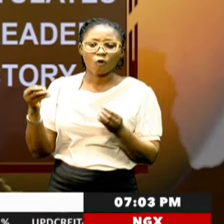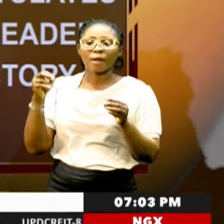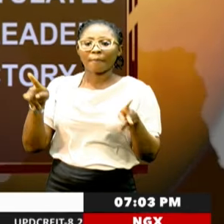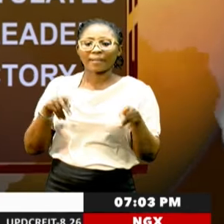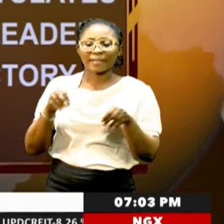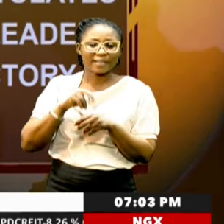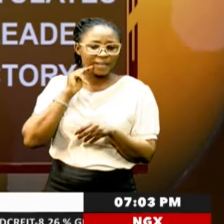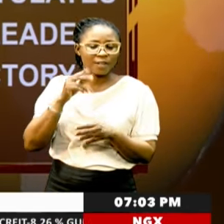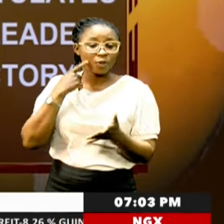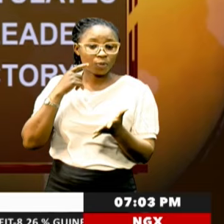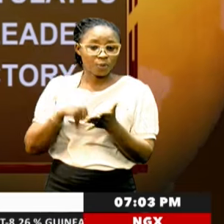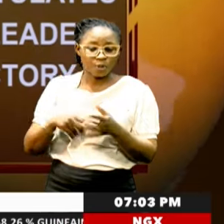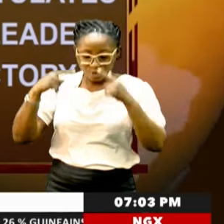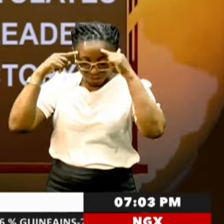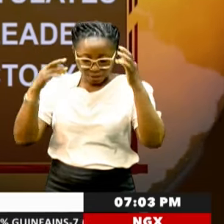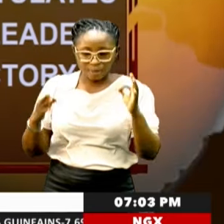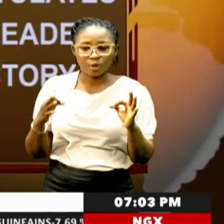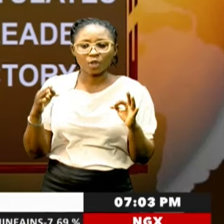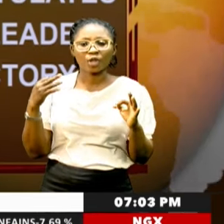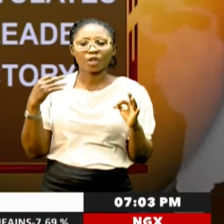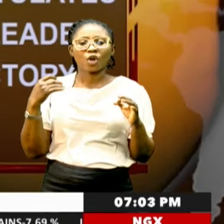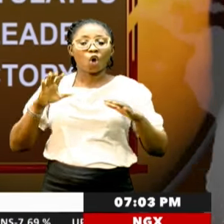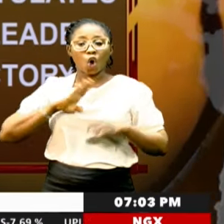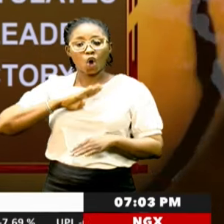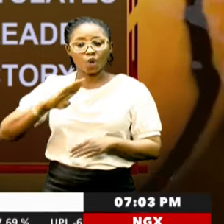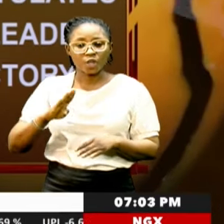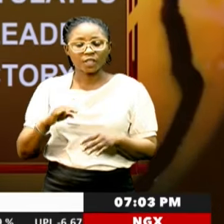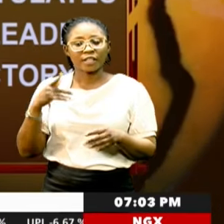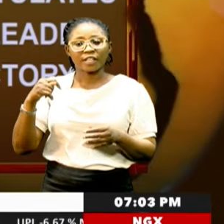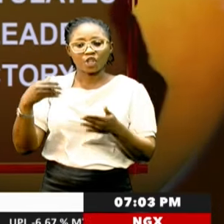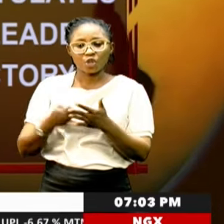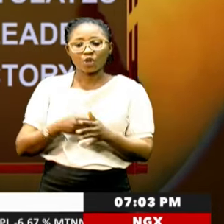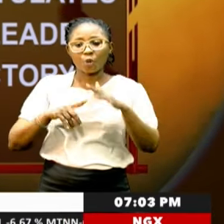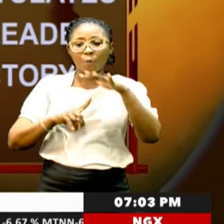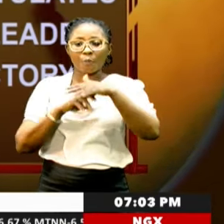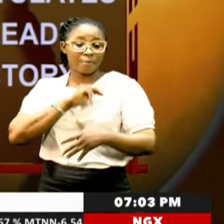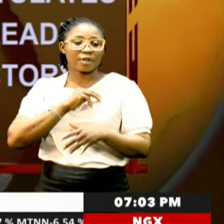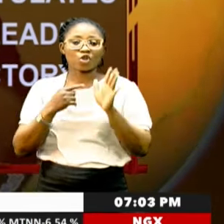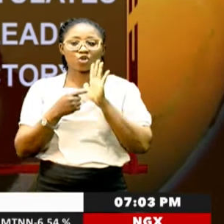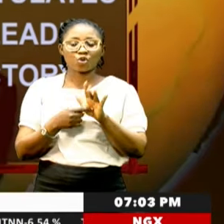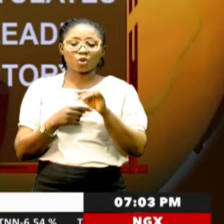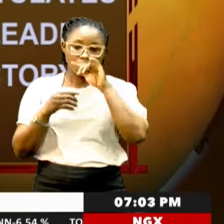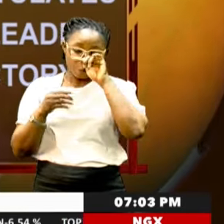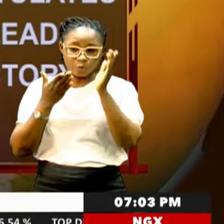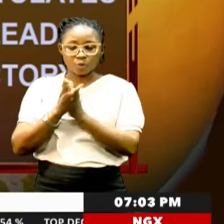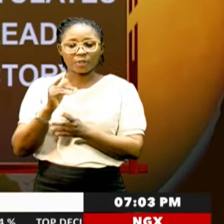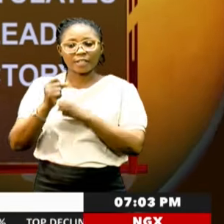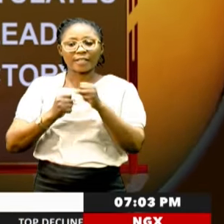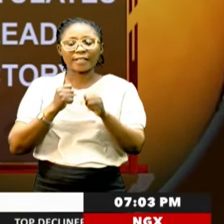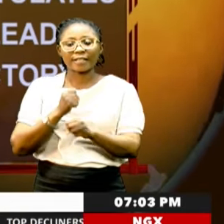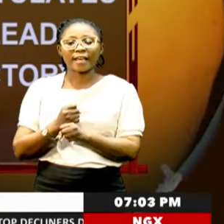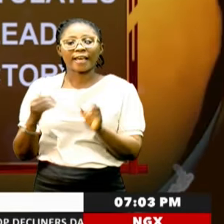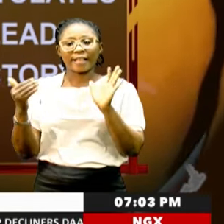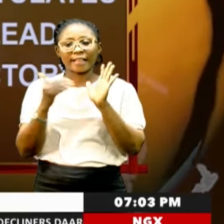specially noted the determination and courage the incoming Prime Minister of the United Kingdom demonstrated throughout his years in the